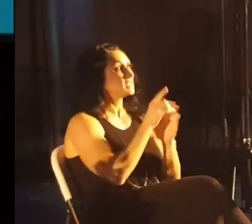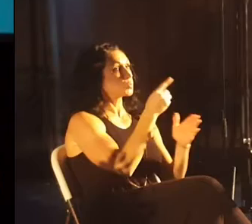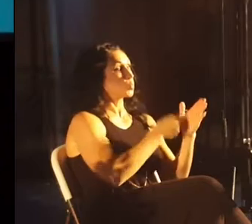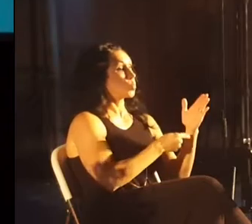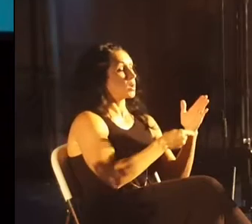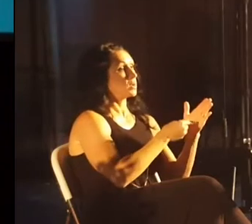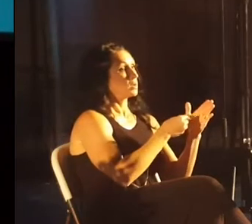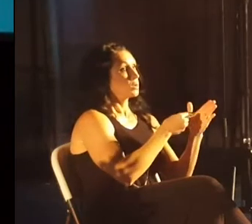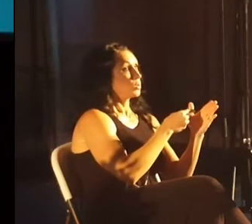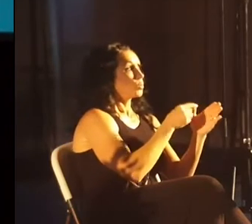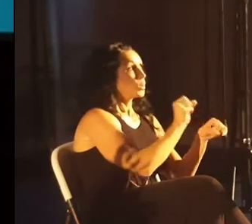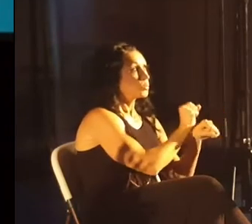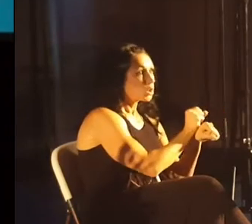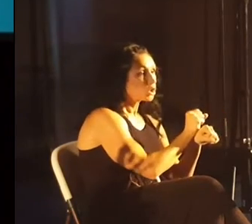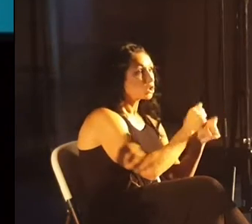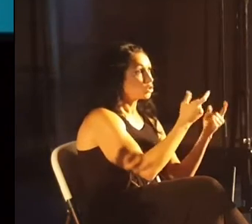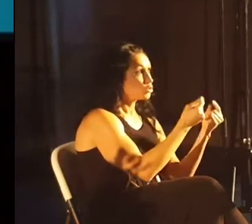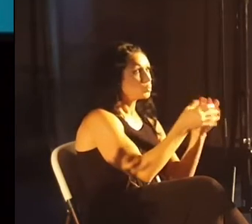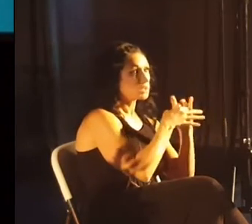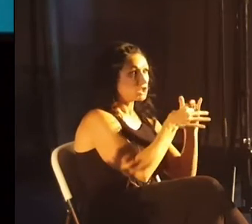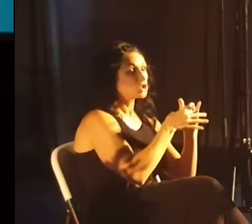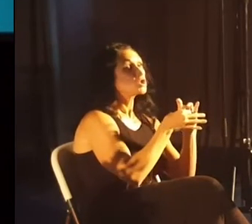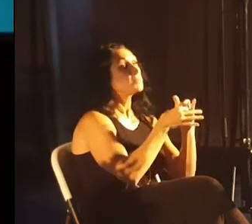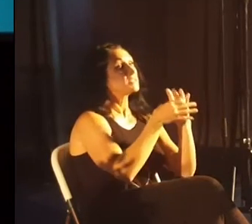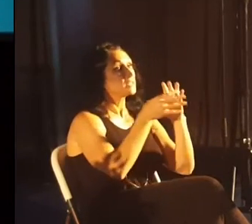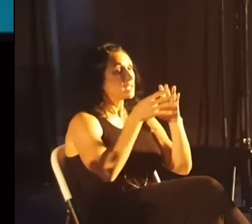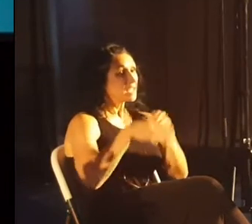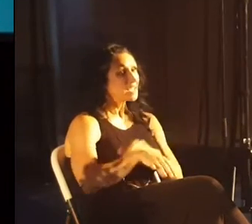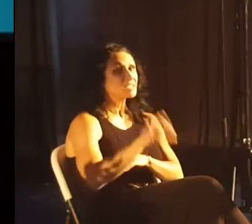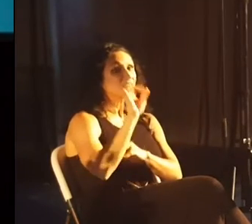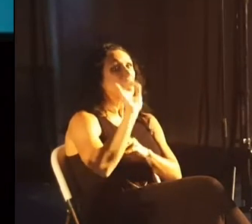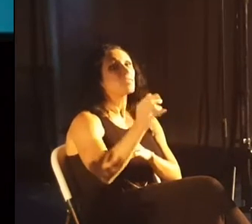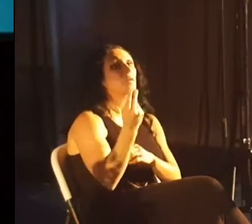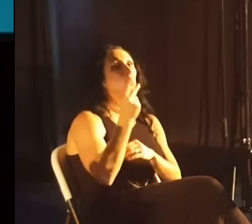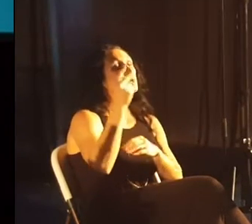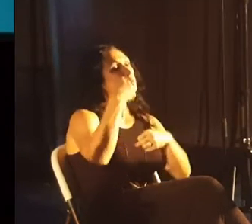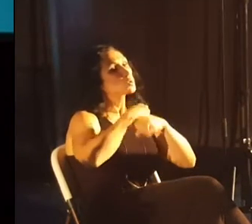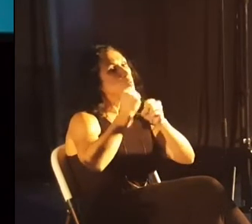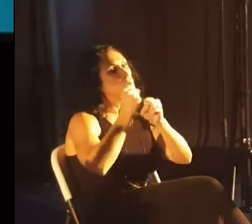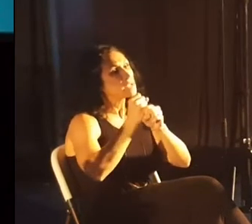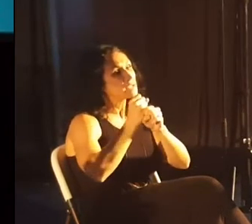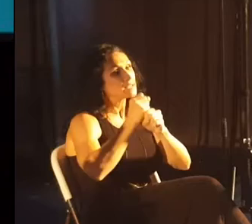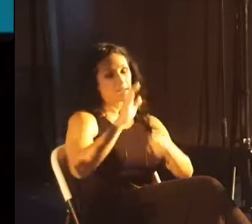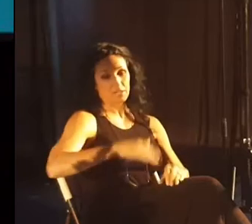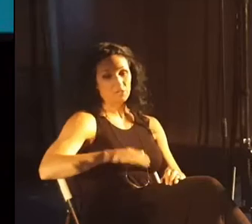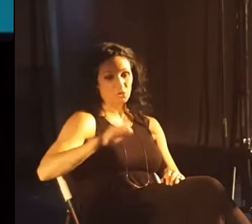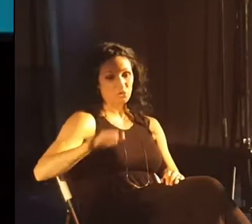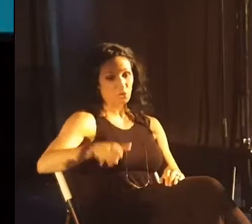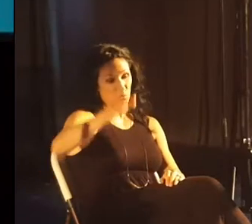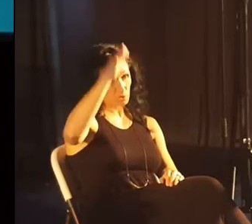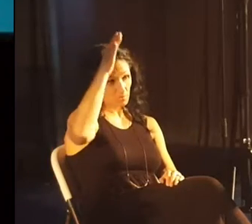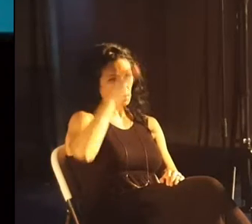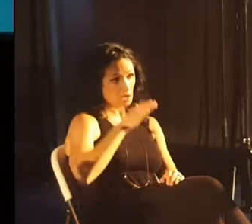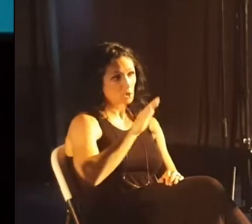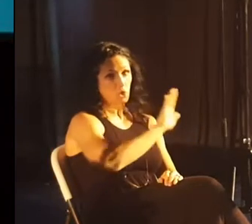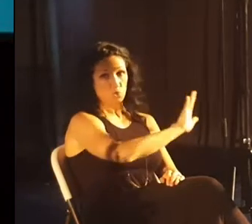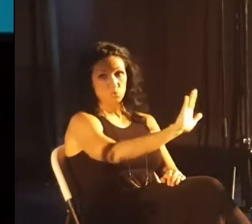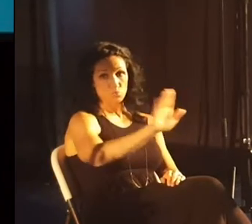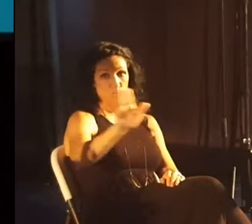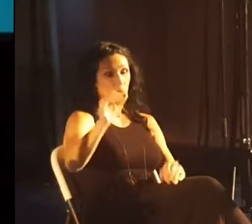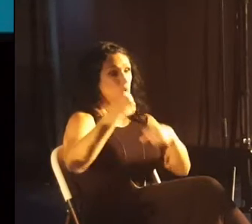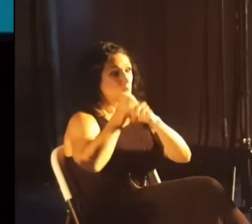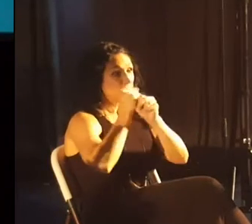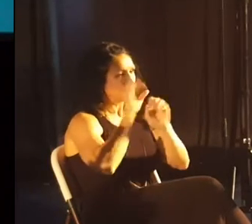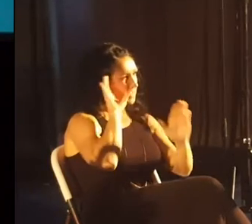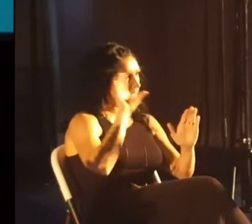do. It's not found in our relationships. Our identity is found in the fact that we were created as children of God. You were created in